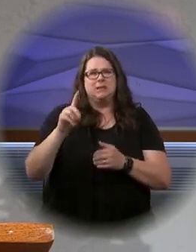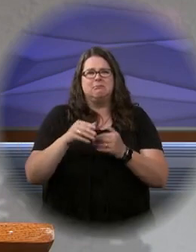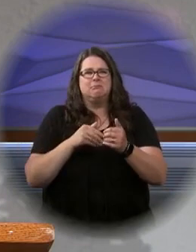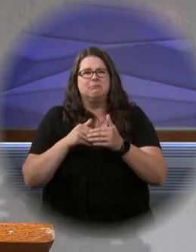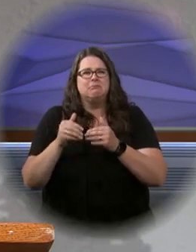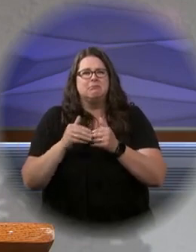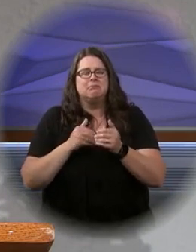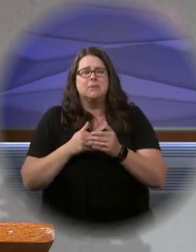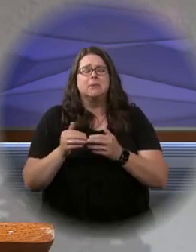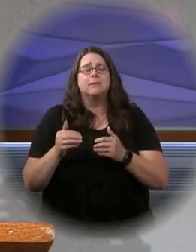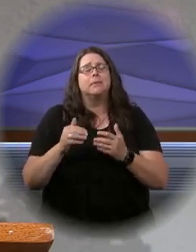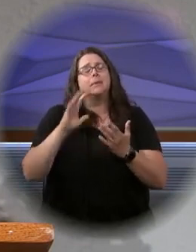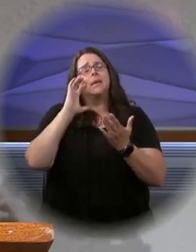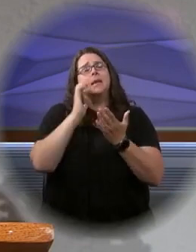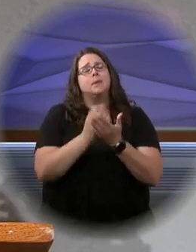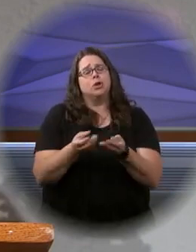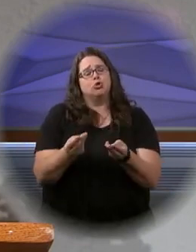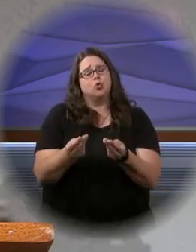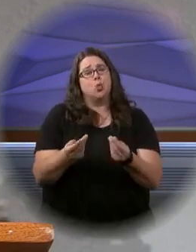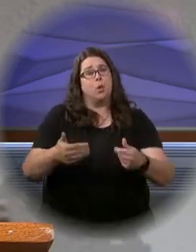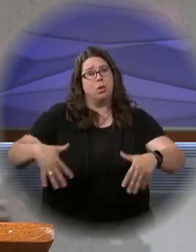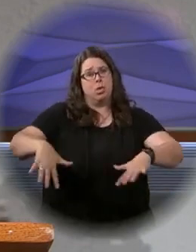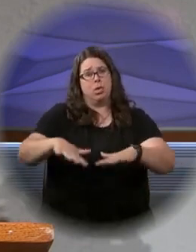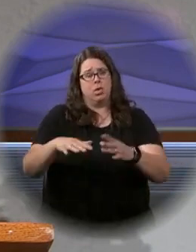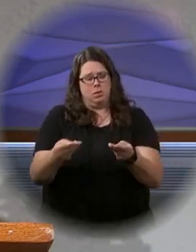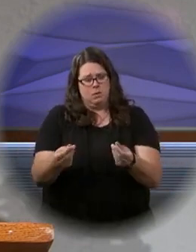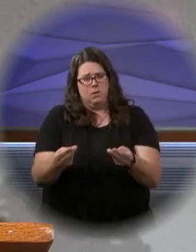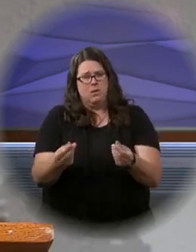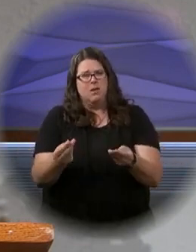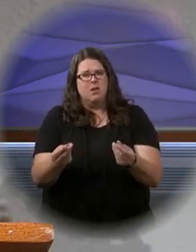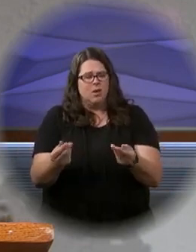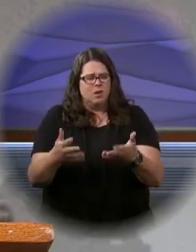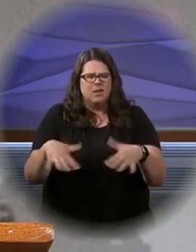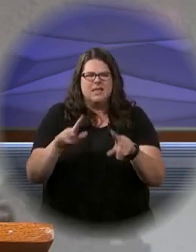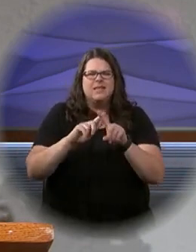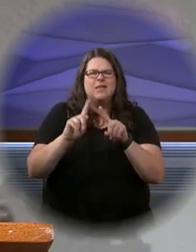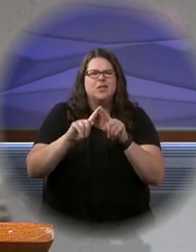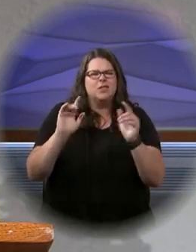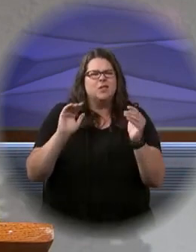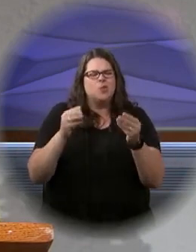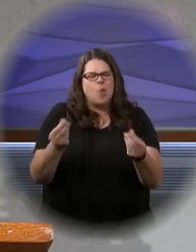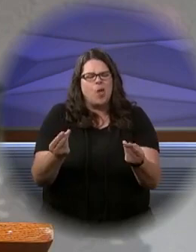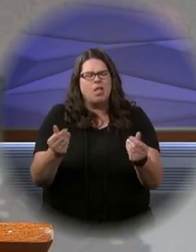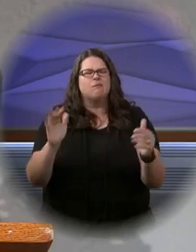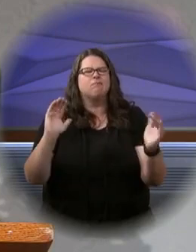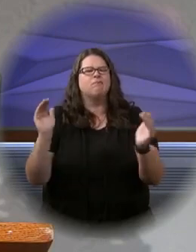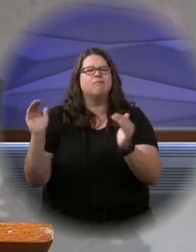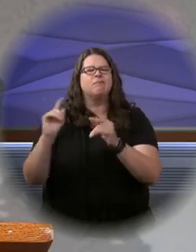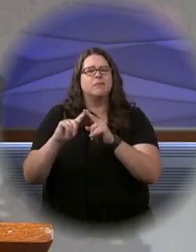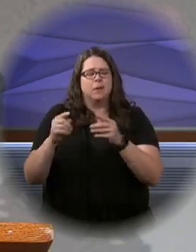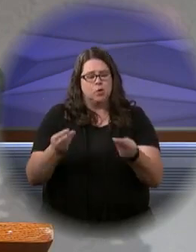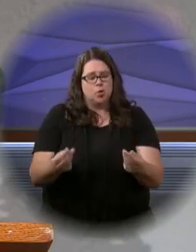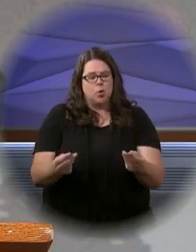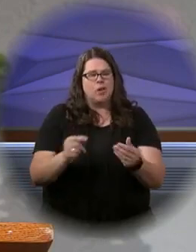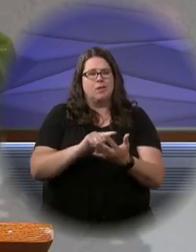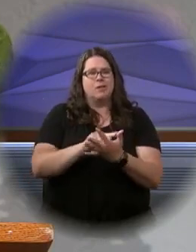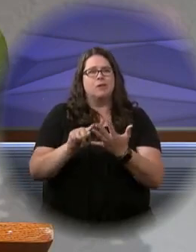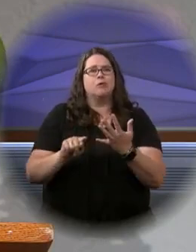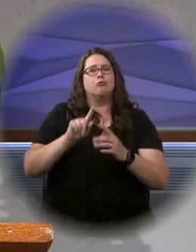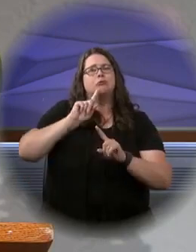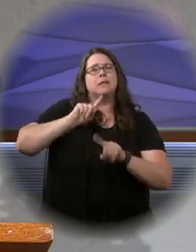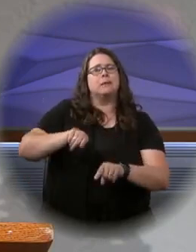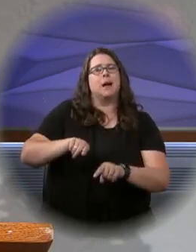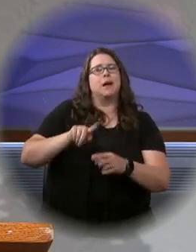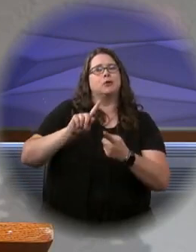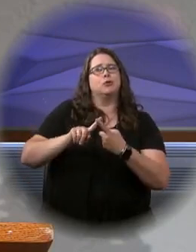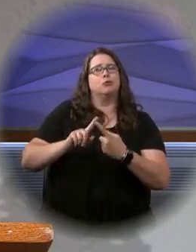soils that, again, they compare many different soils to different ways that soils respond